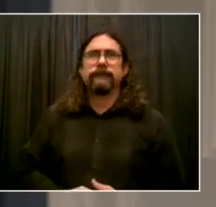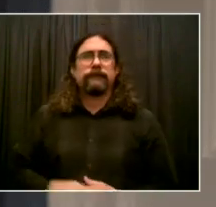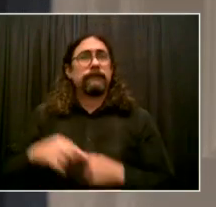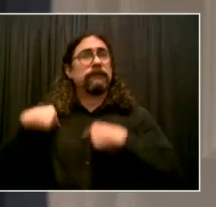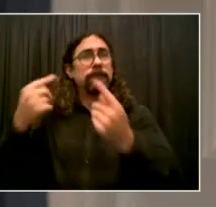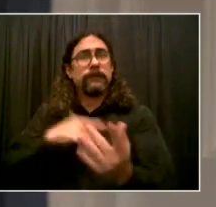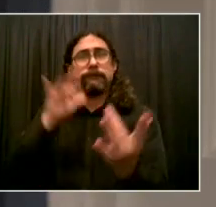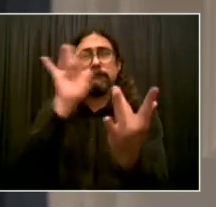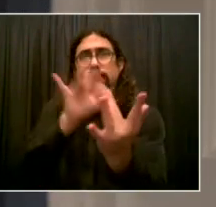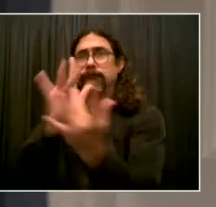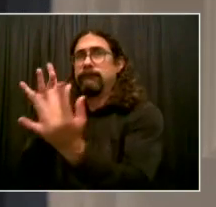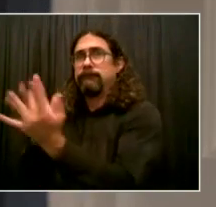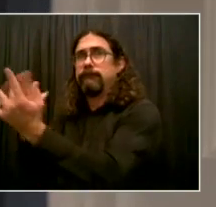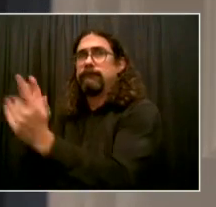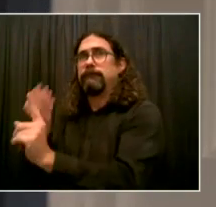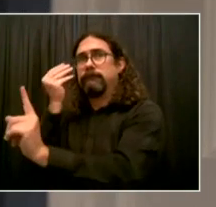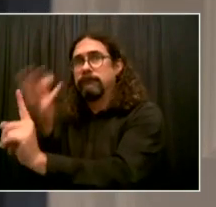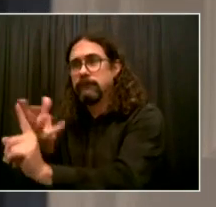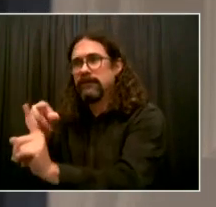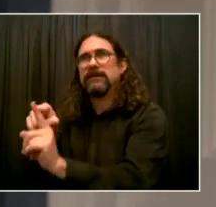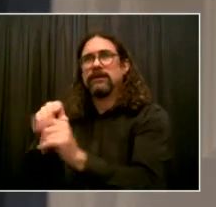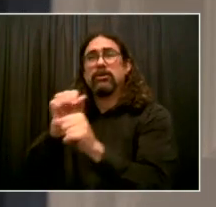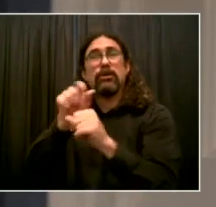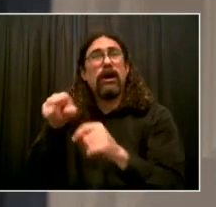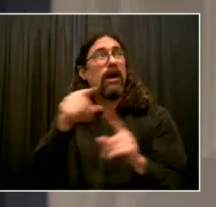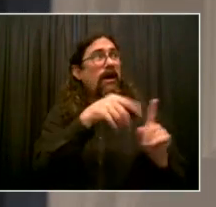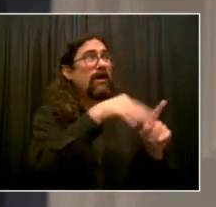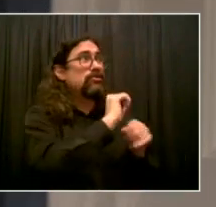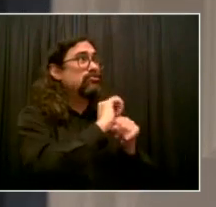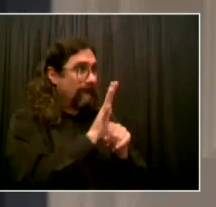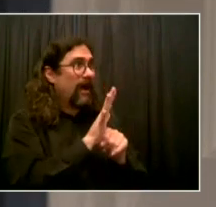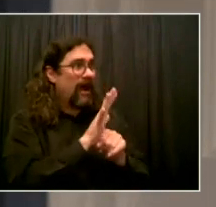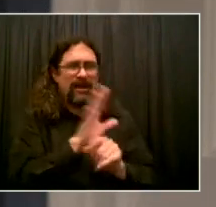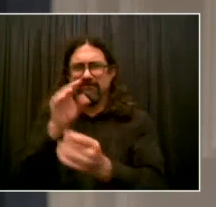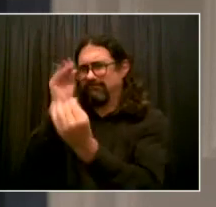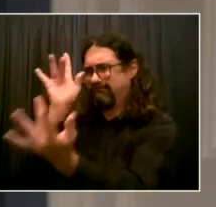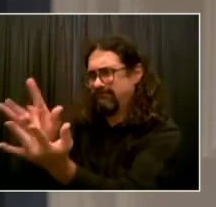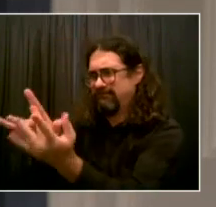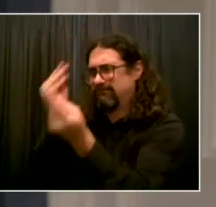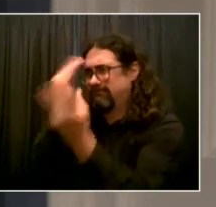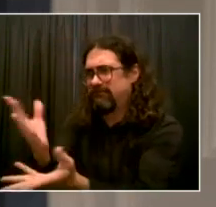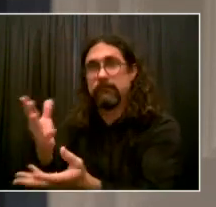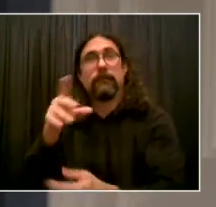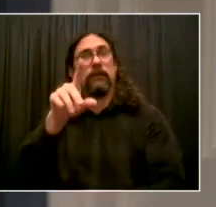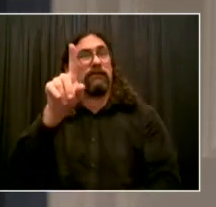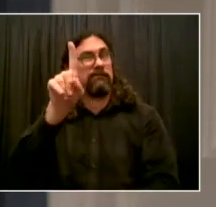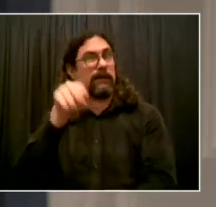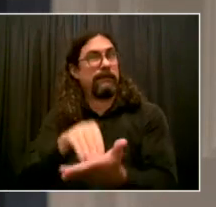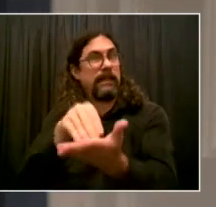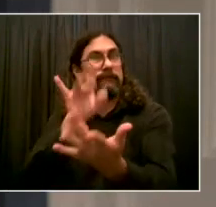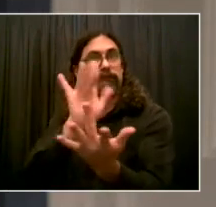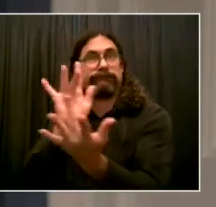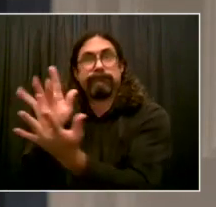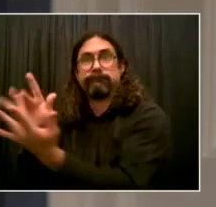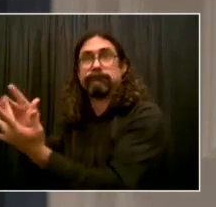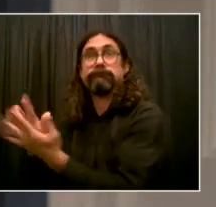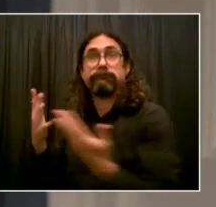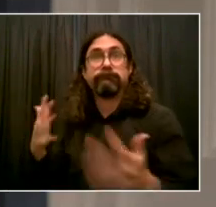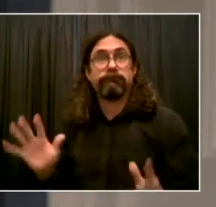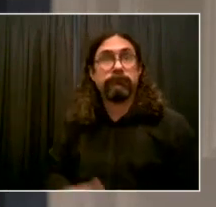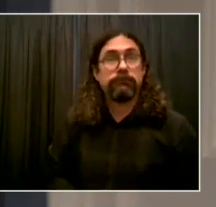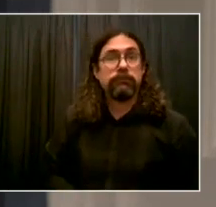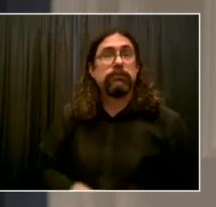known direct exposure to somebody with COVID. And they've been able to engage 72% of those New Yorkers that have been exposed.